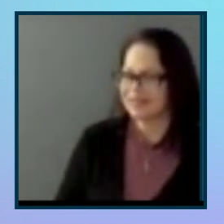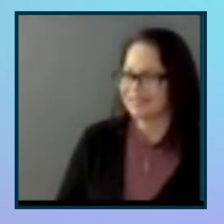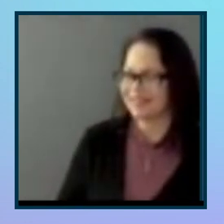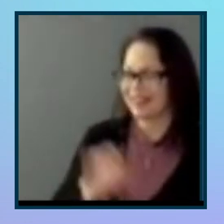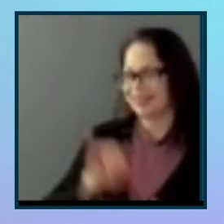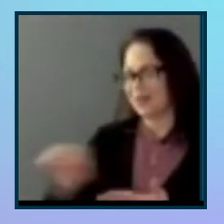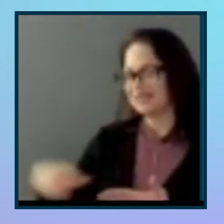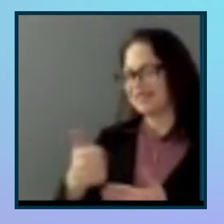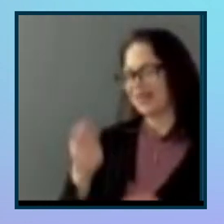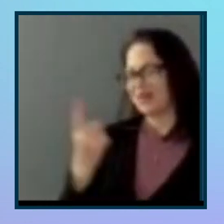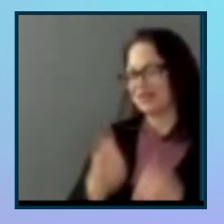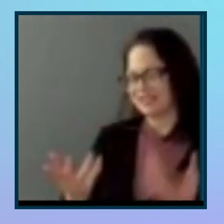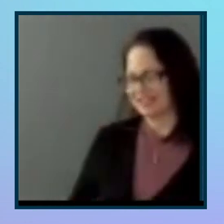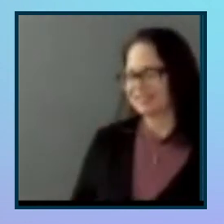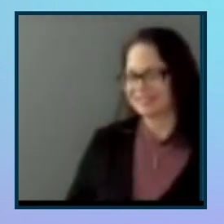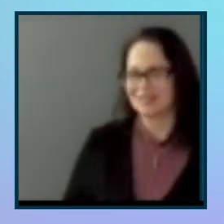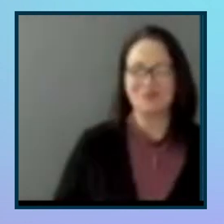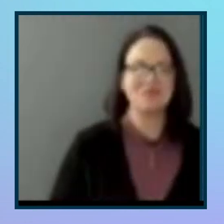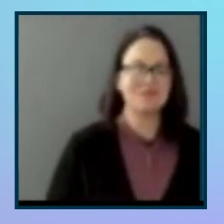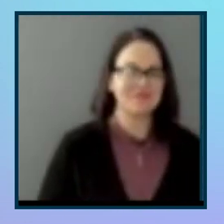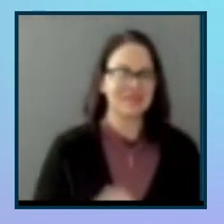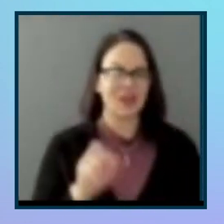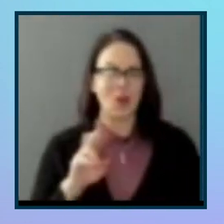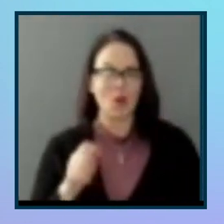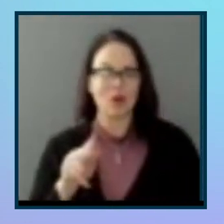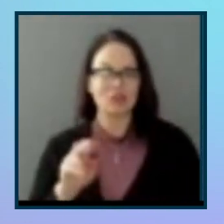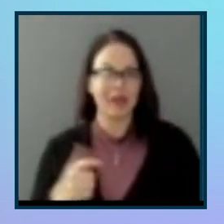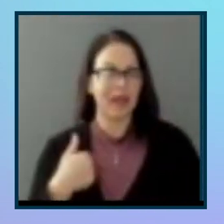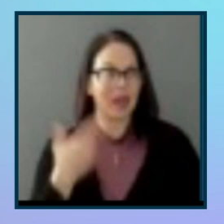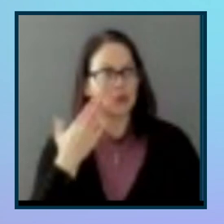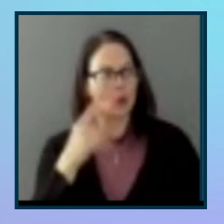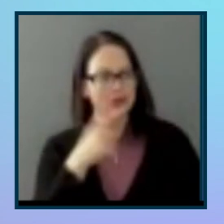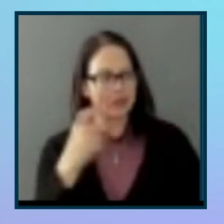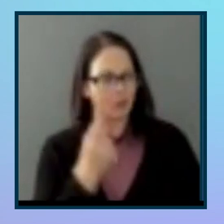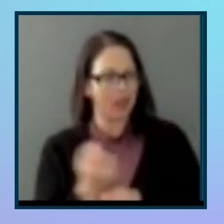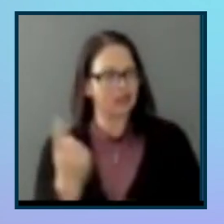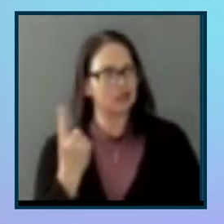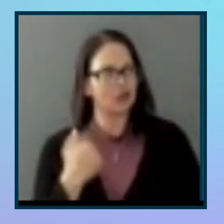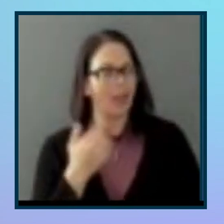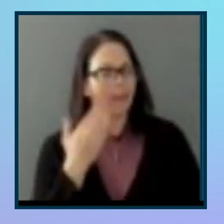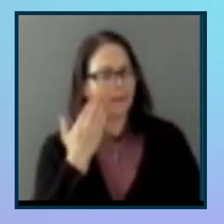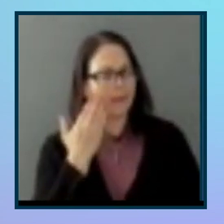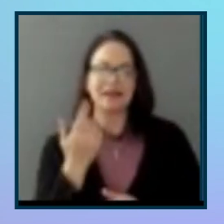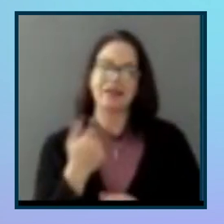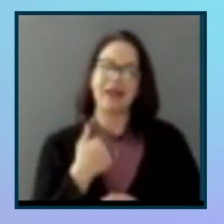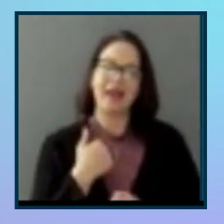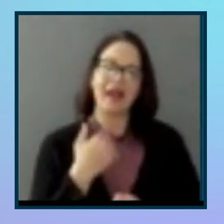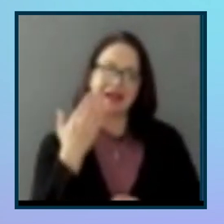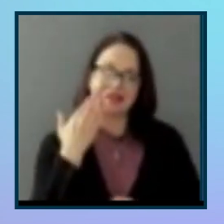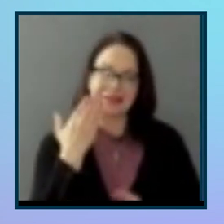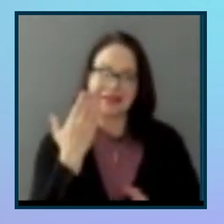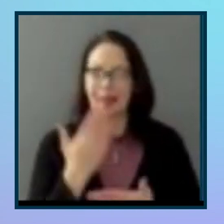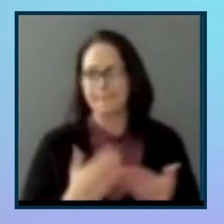that came through? I think, I don't know, it was summer of last year. And so I think part of